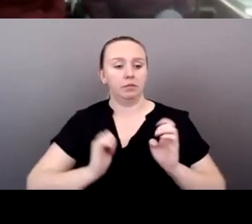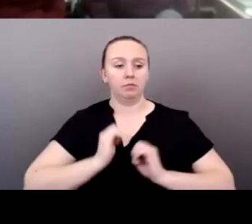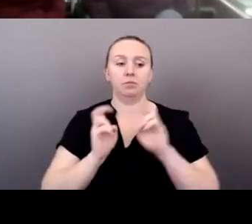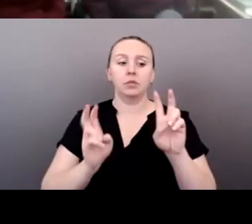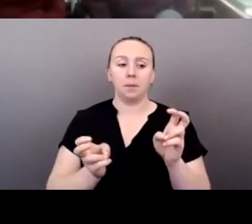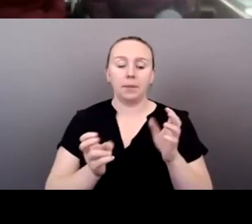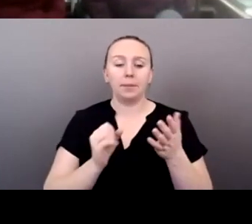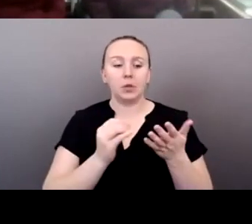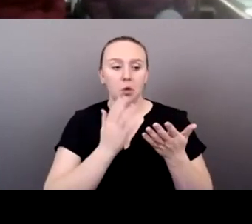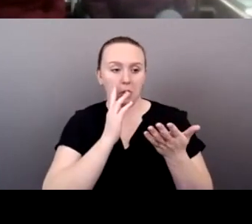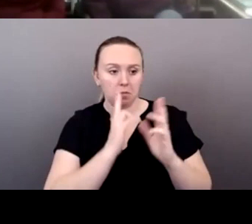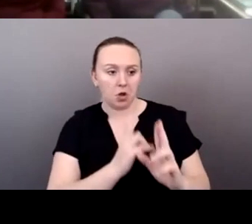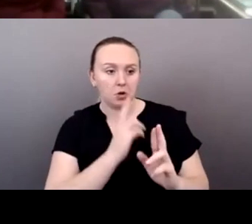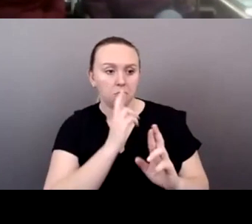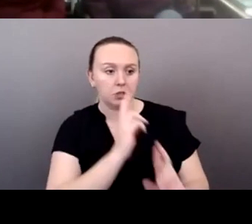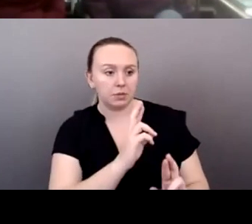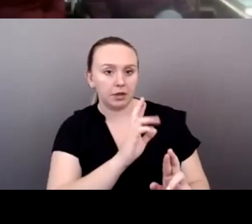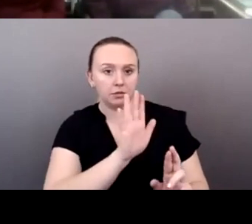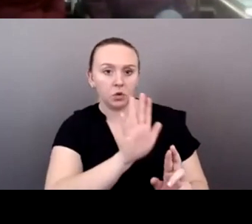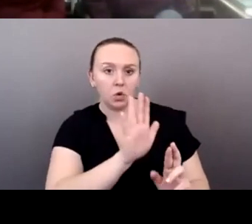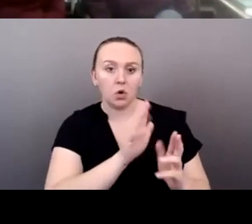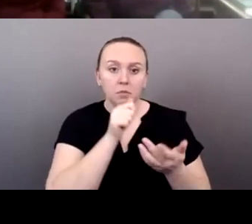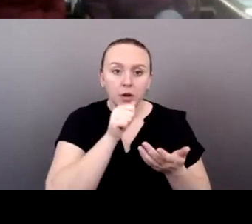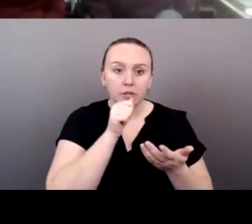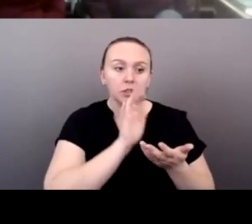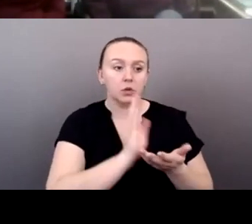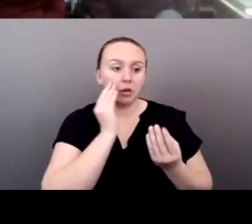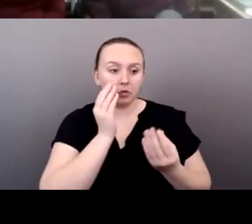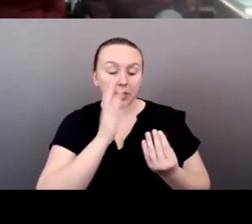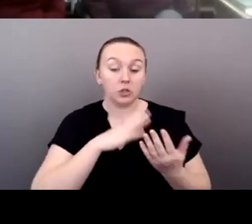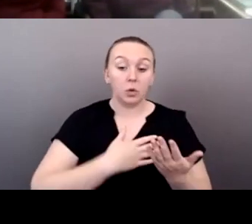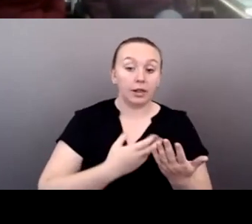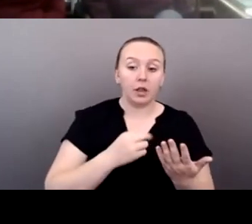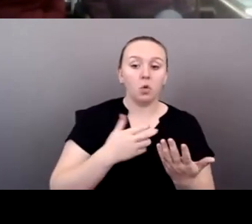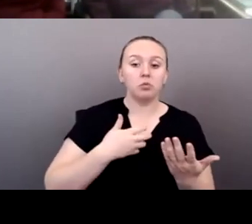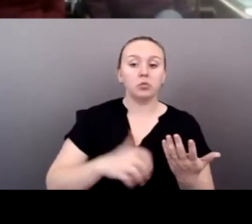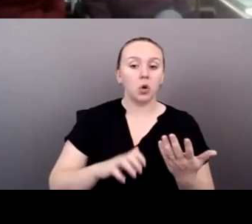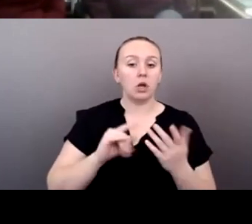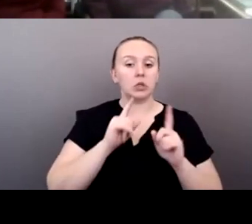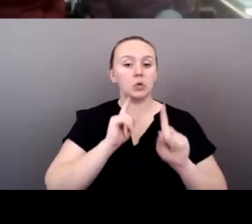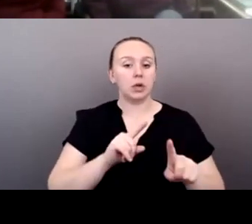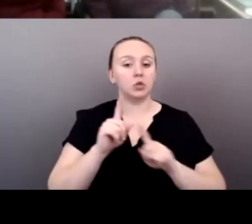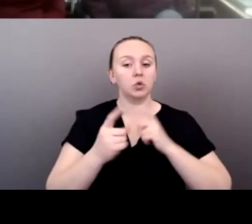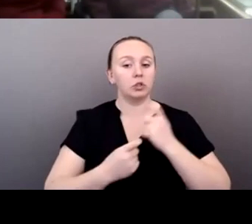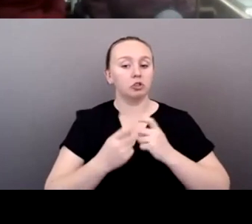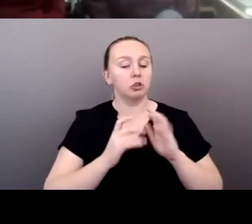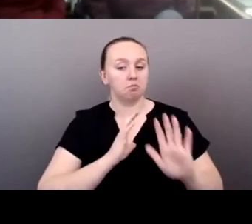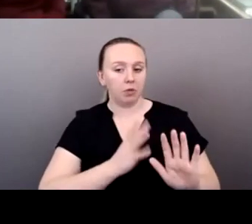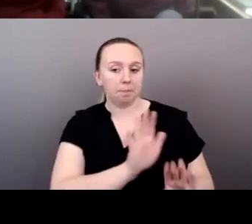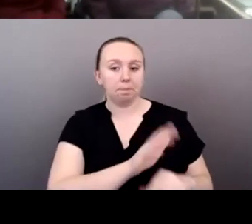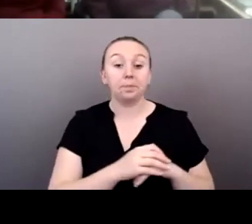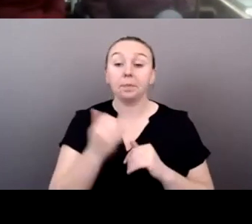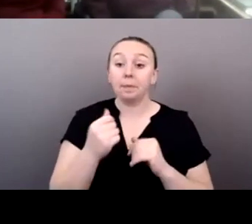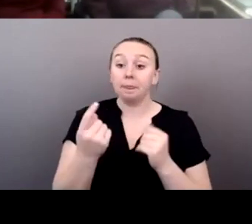know that I honor and respect your privacy and your, um, and your willingness or not to answer these questions. So does anybody in our